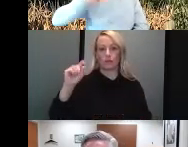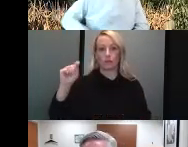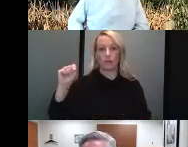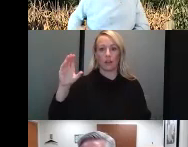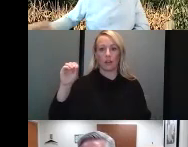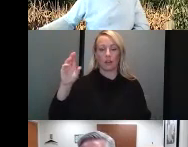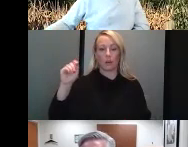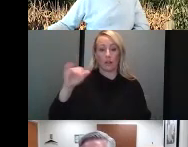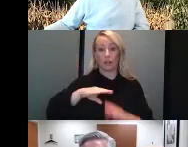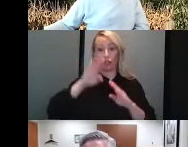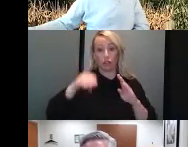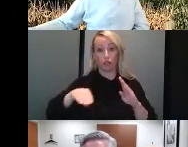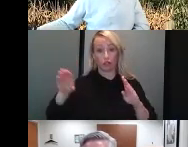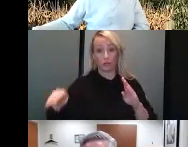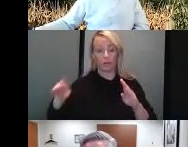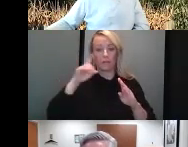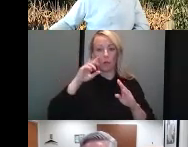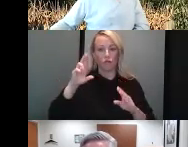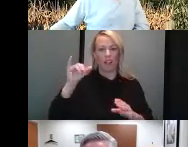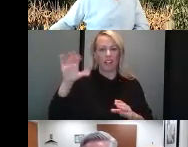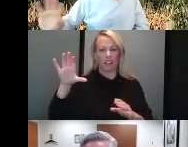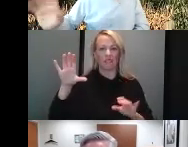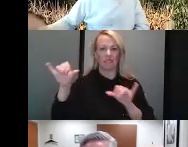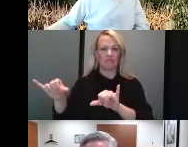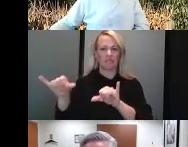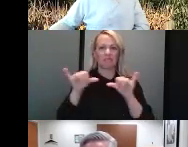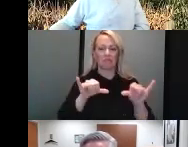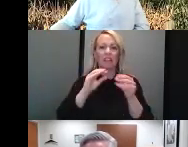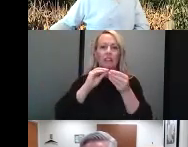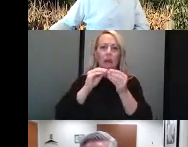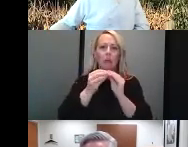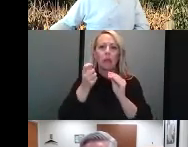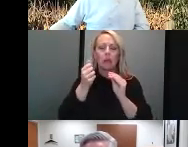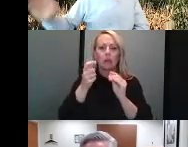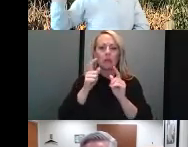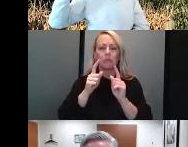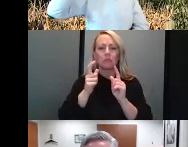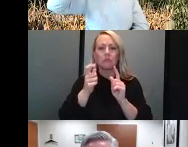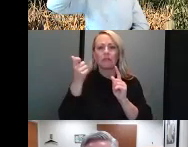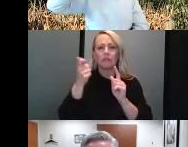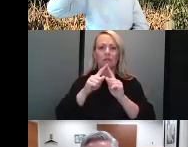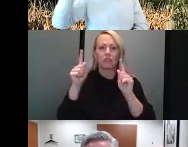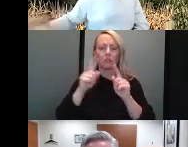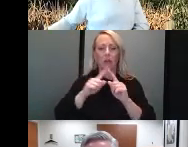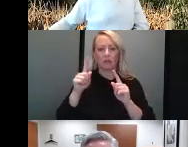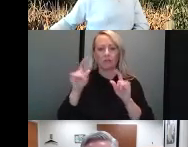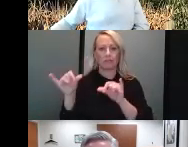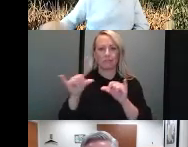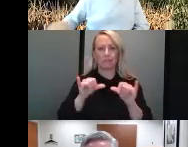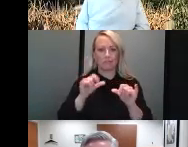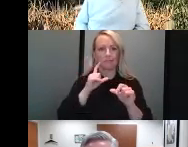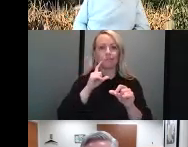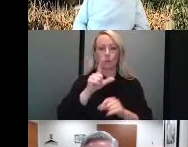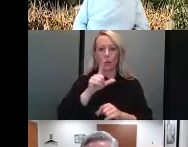for Rock Island County is essentially the same. The numbers are a little different, but essentially the same. We've passed 26